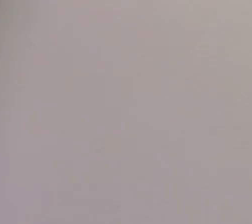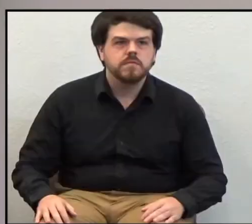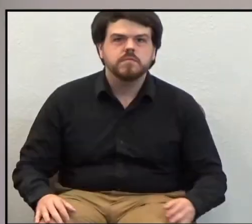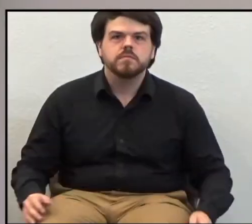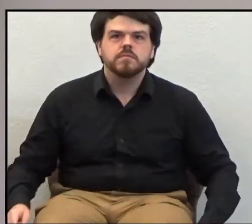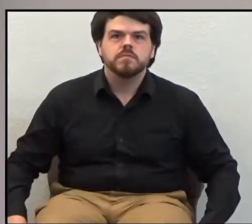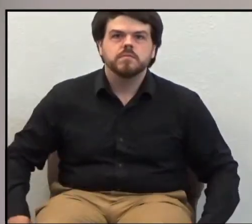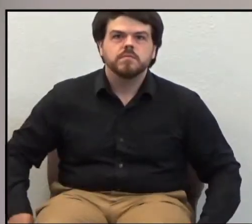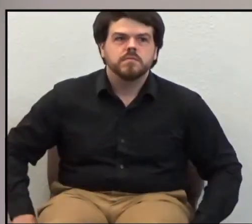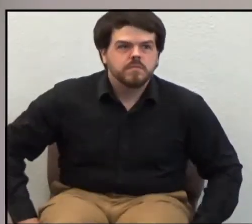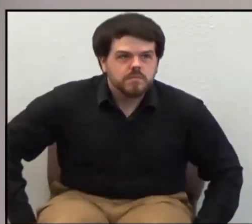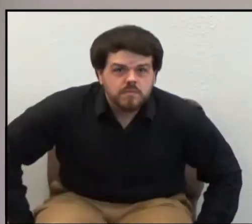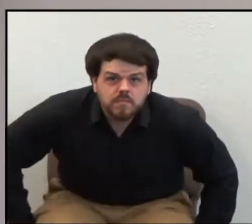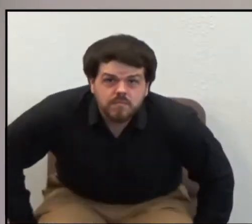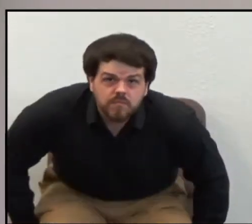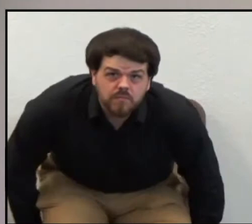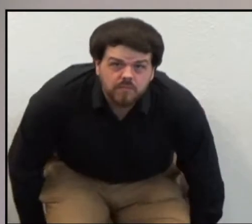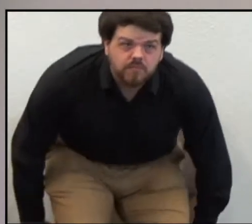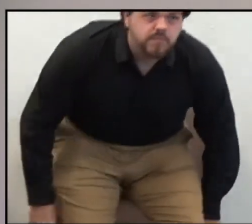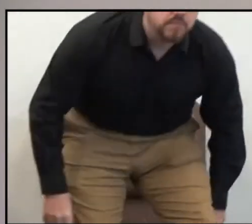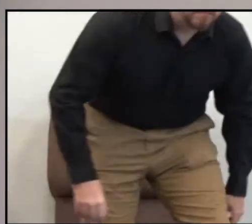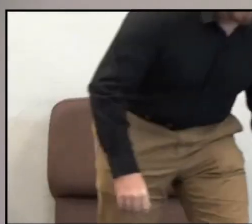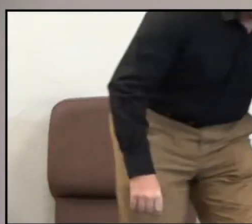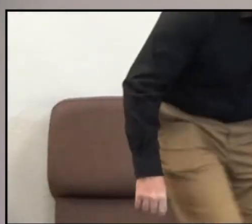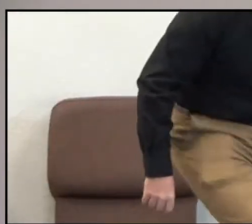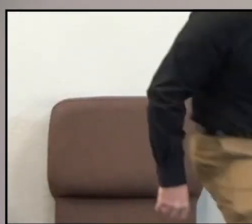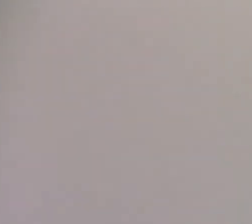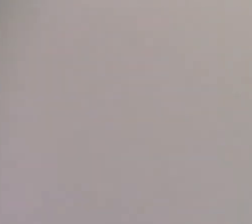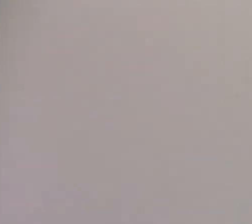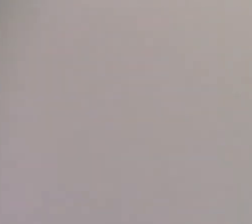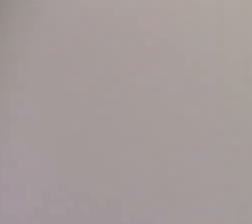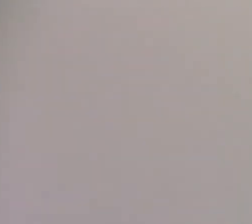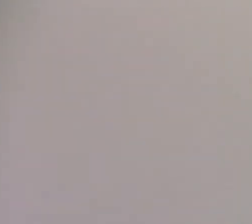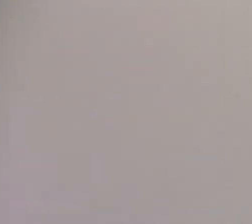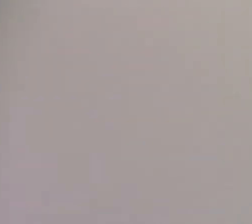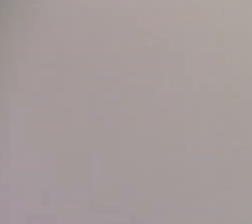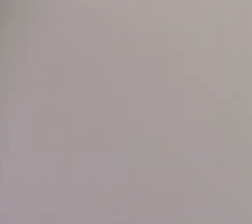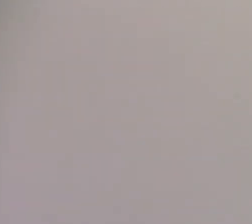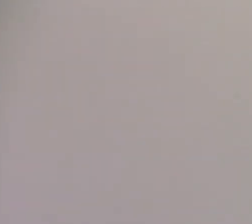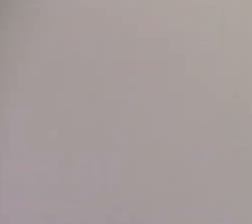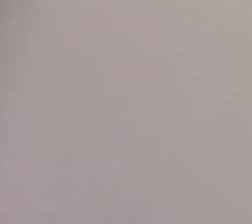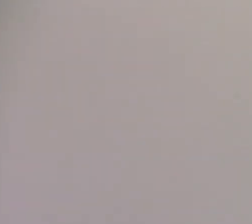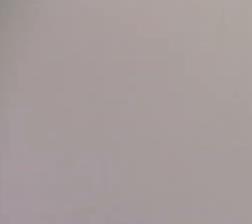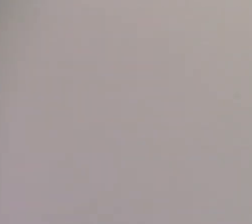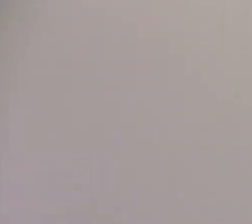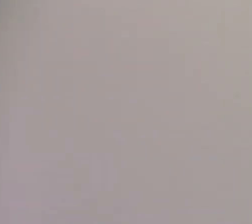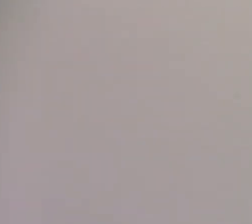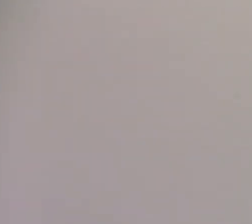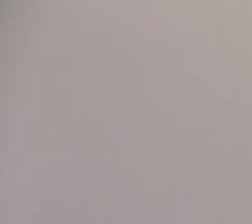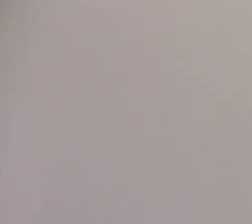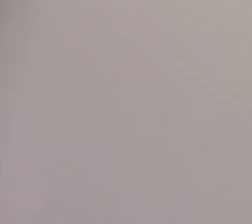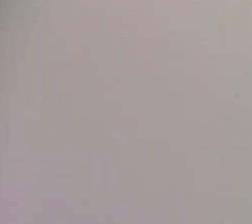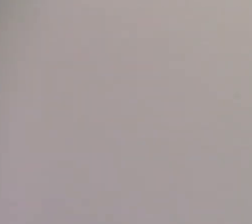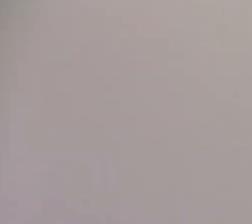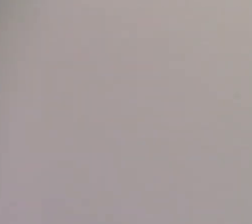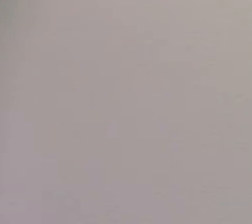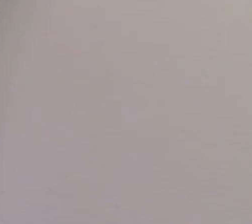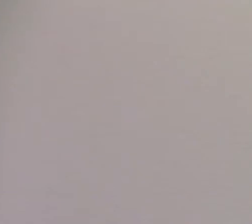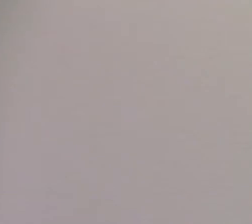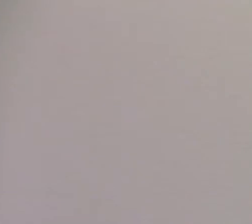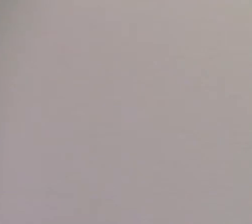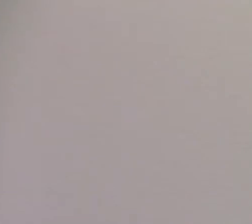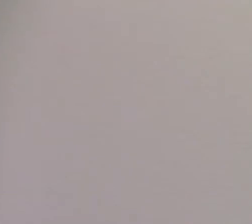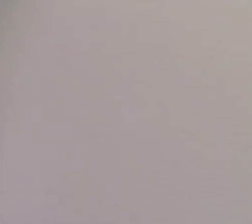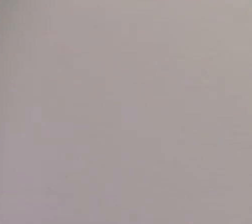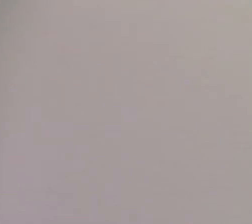If you like hero movies, and I don't know who doesn't like hero movies, and there are a lot of them out there, but if you like that